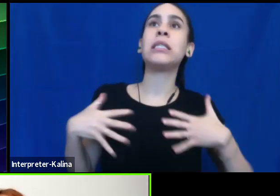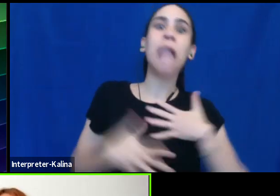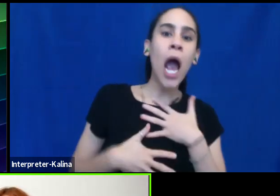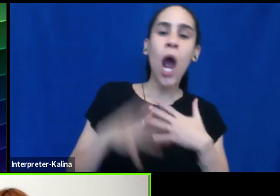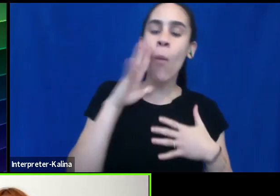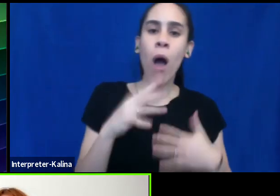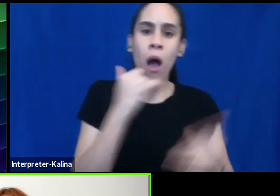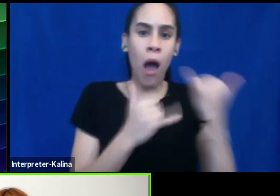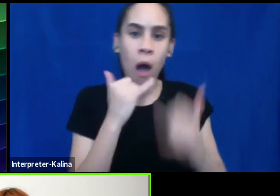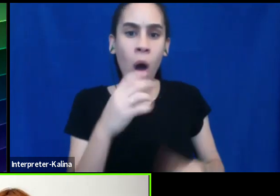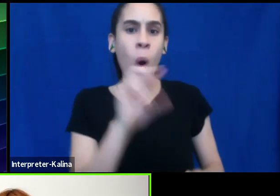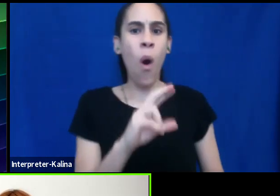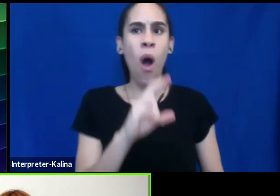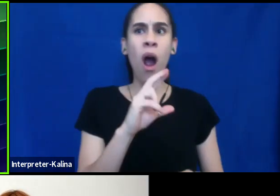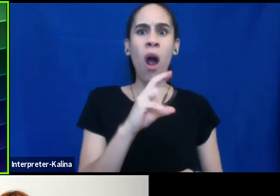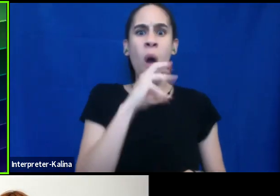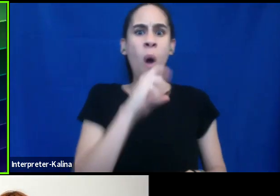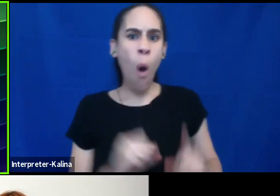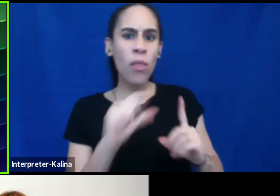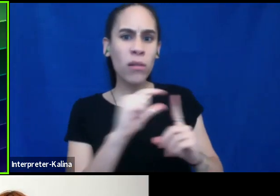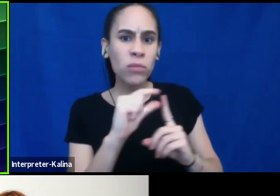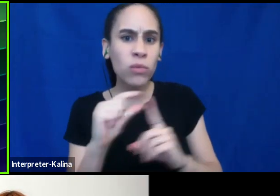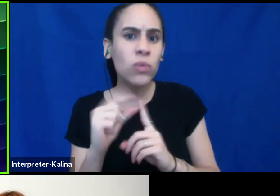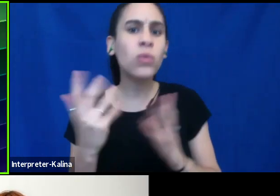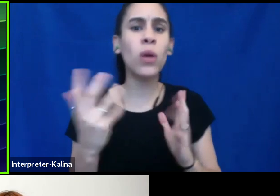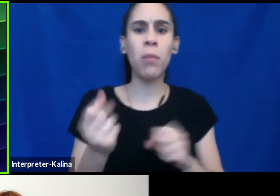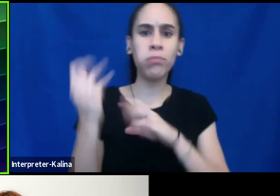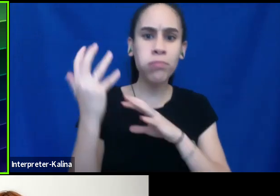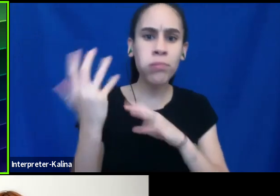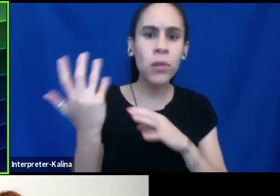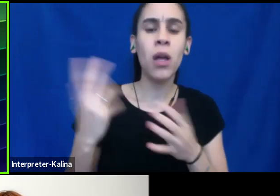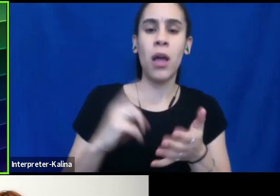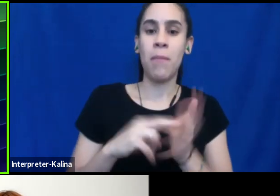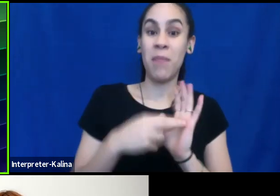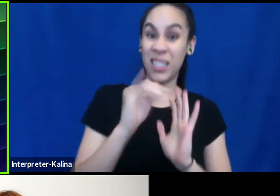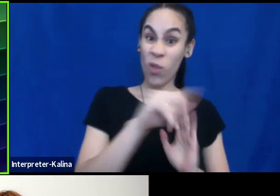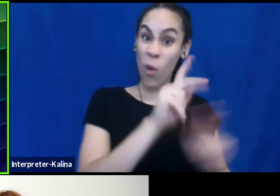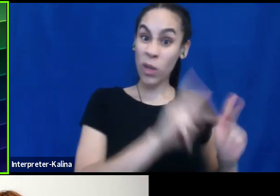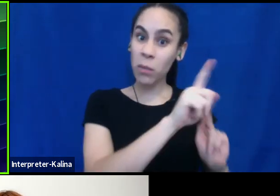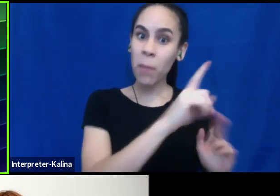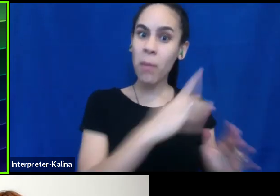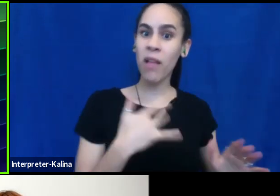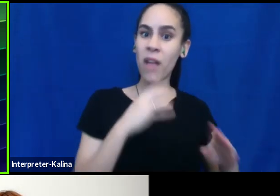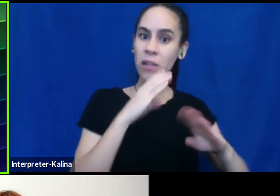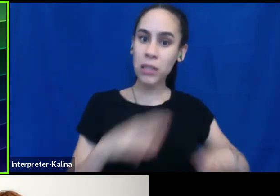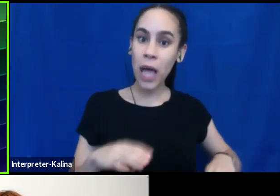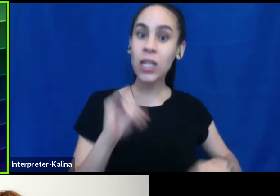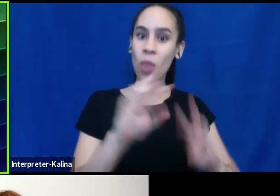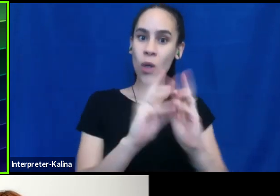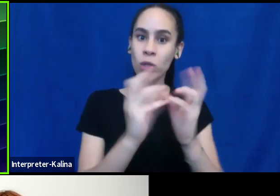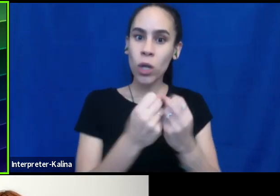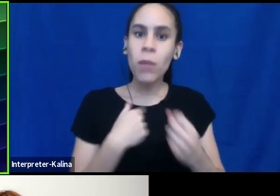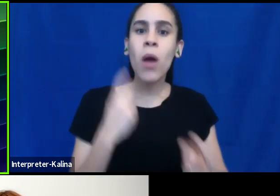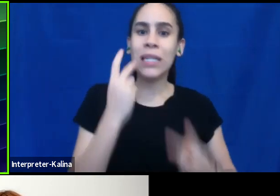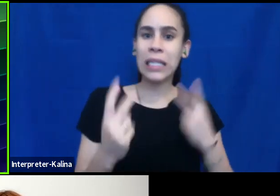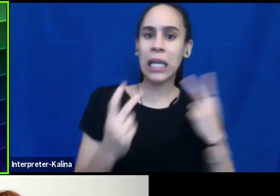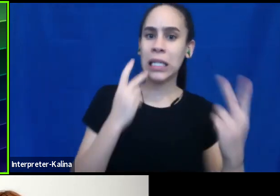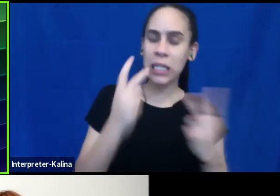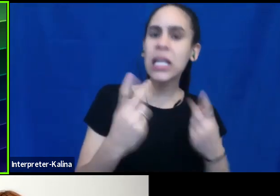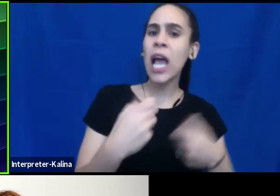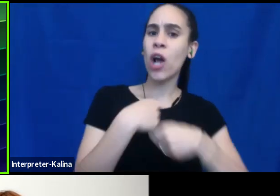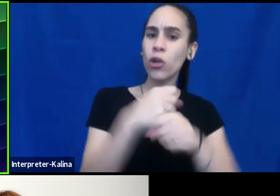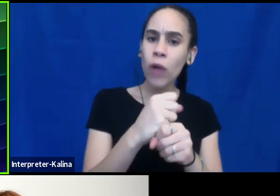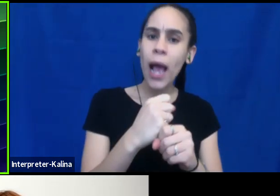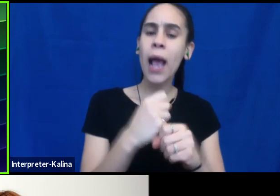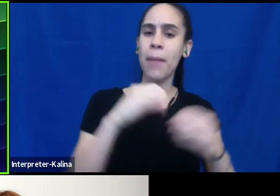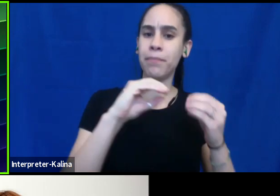or use an outdated term. Um, and so these folks were really silenced. Um, and I, and these workshops, we were seeing these workshops, creating change where people were